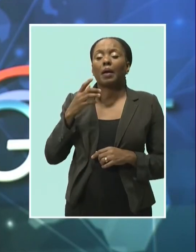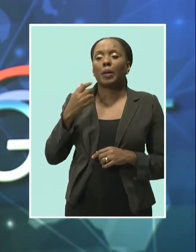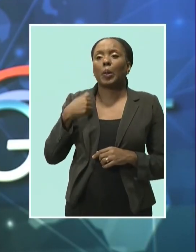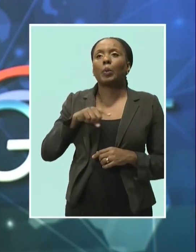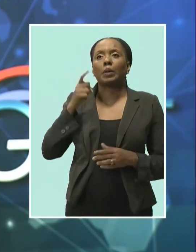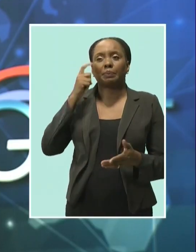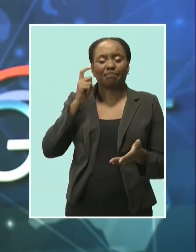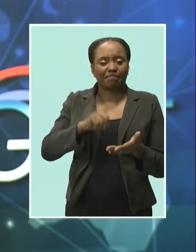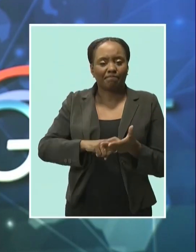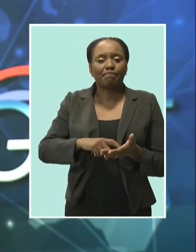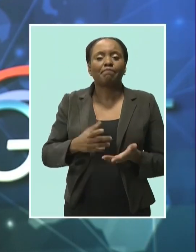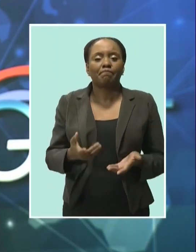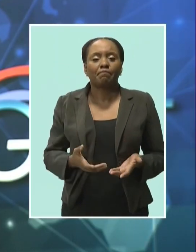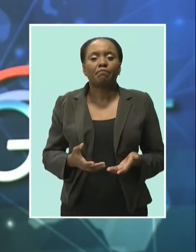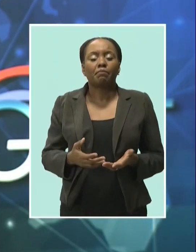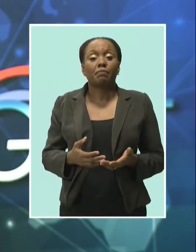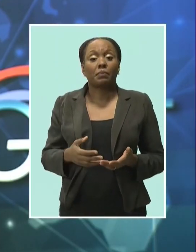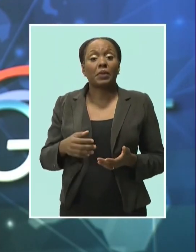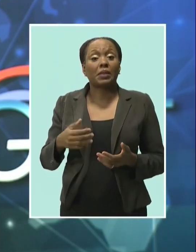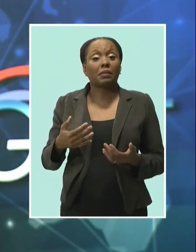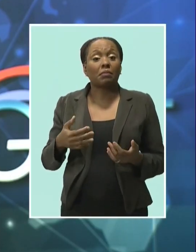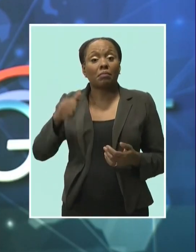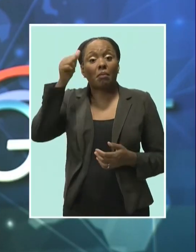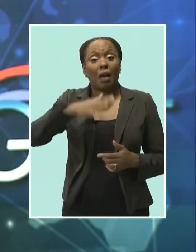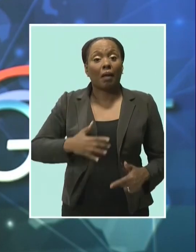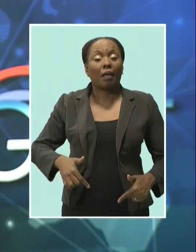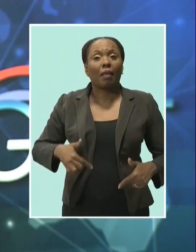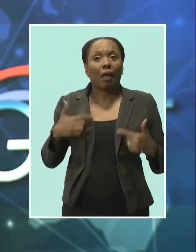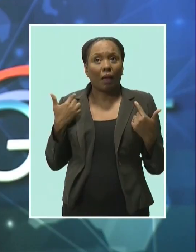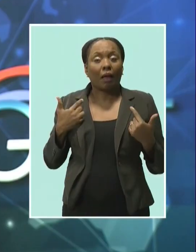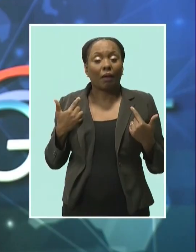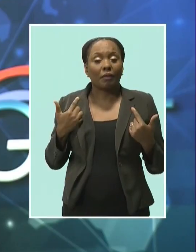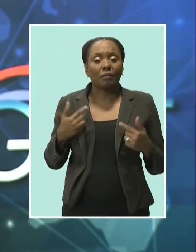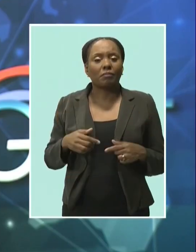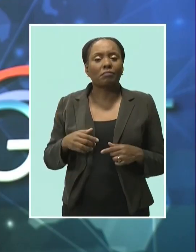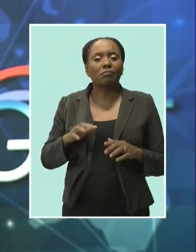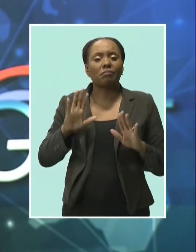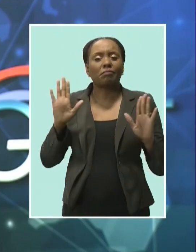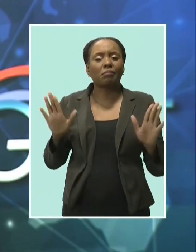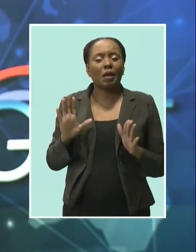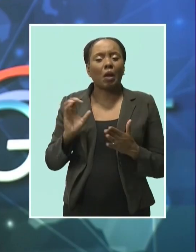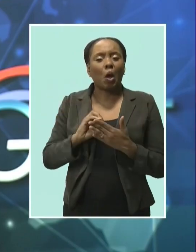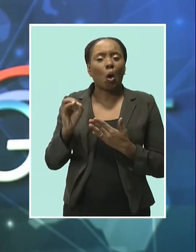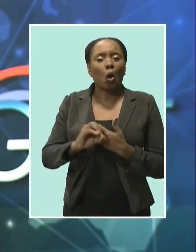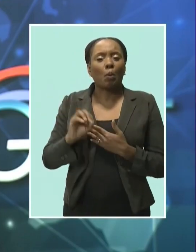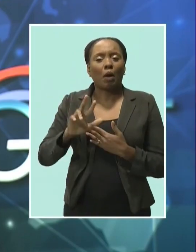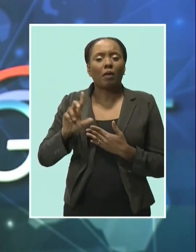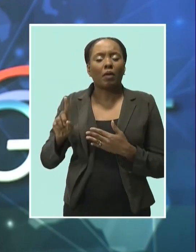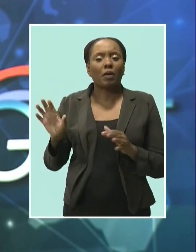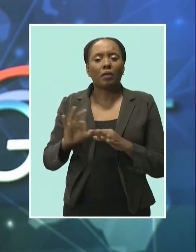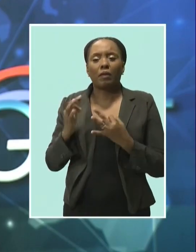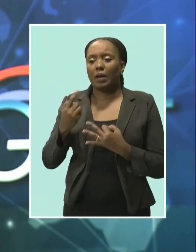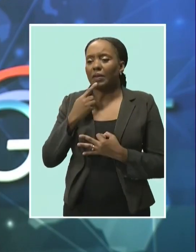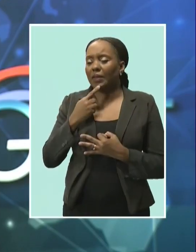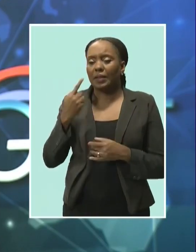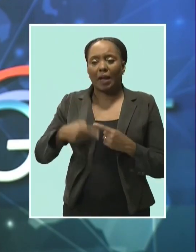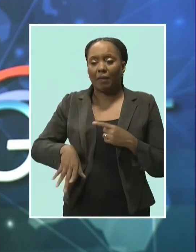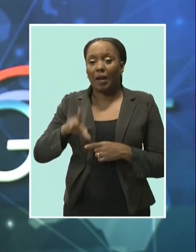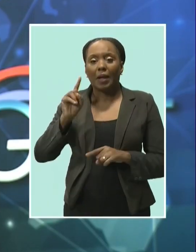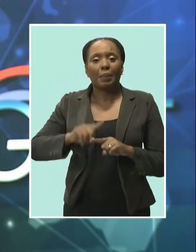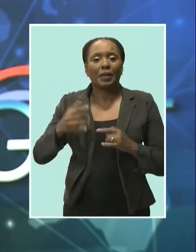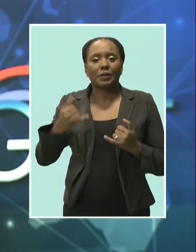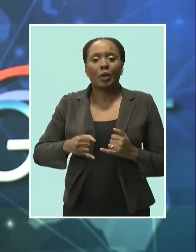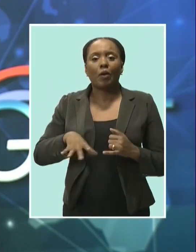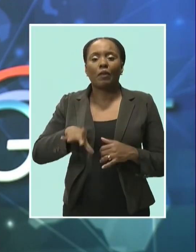by police alive at Bishop's Court Hill St. Michael he was reported missing on Sunday October 31st by a family member that's our